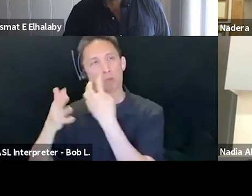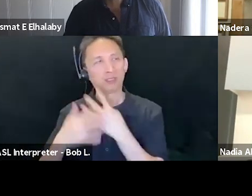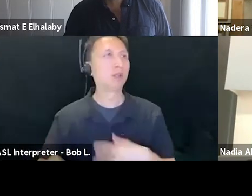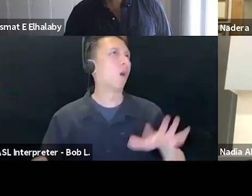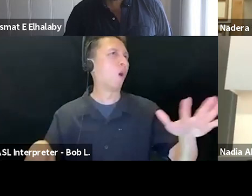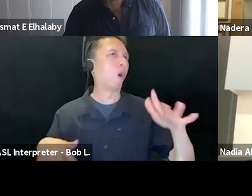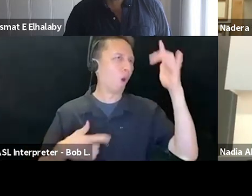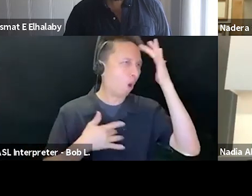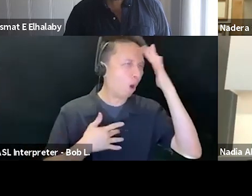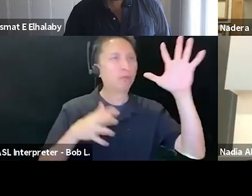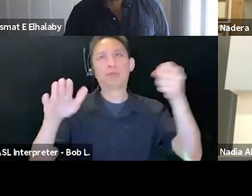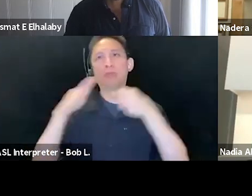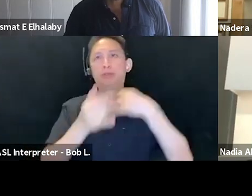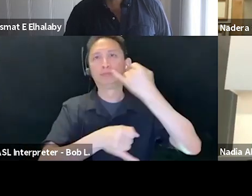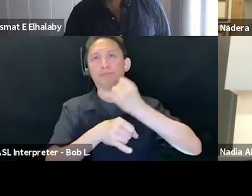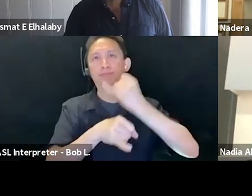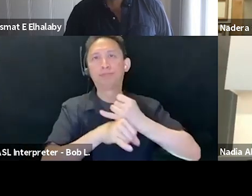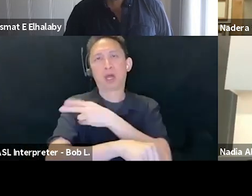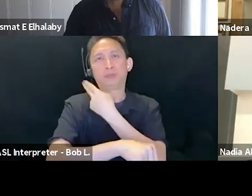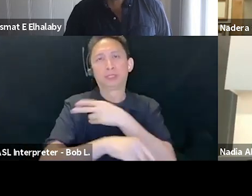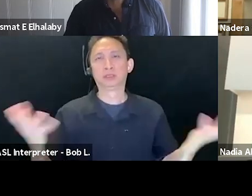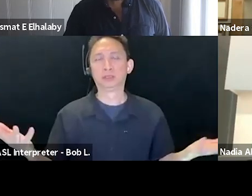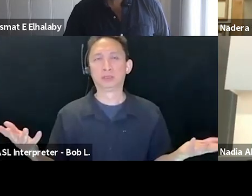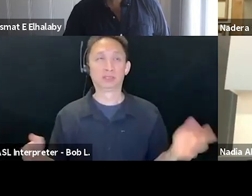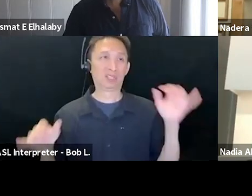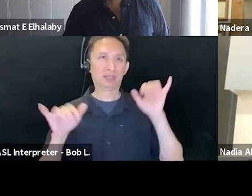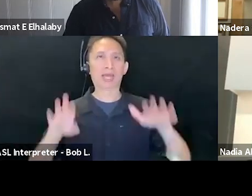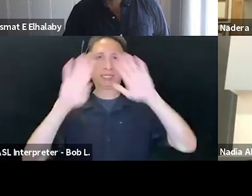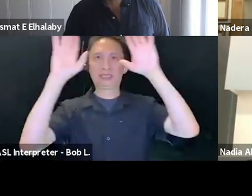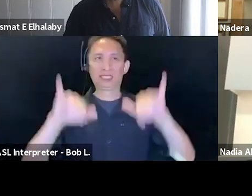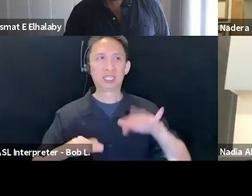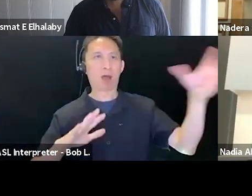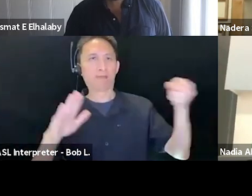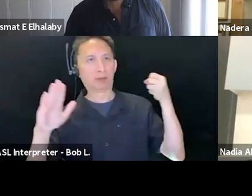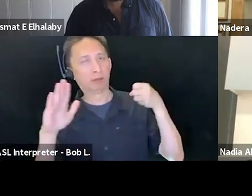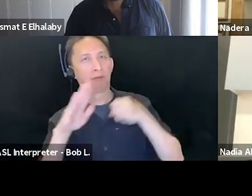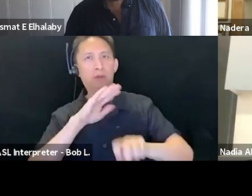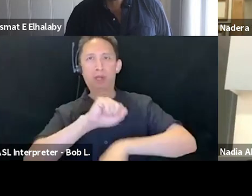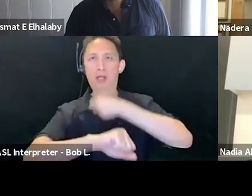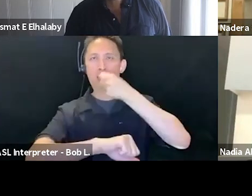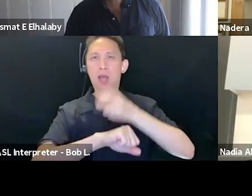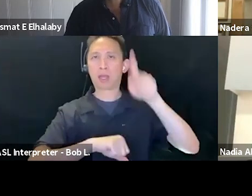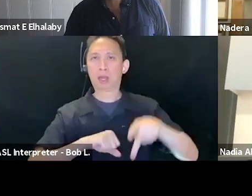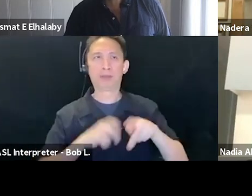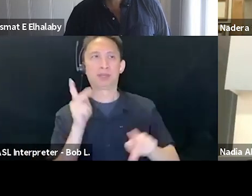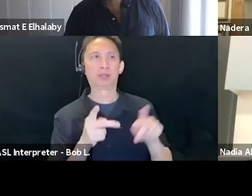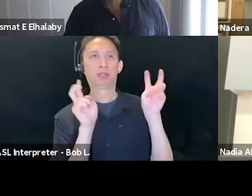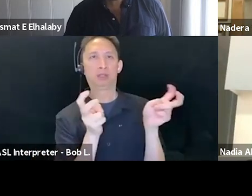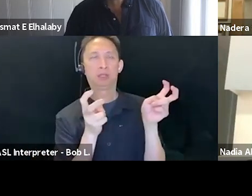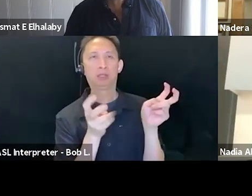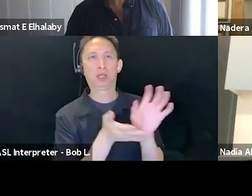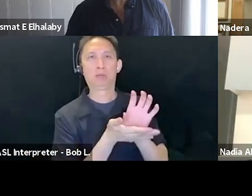For imperialism is not only conquest, it is also a system of confinement and of hiding people declared unfit from history